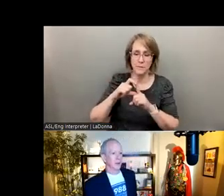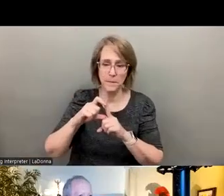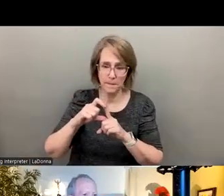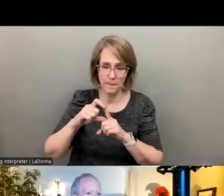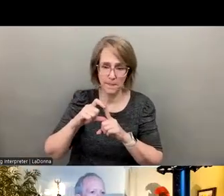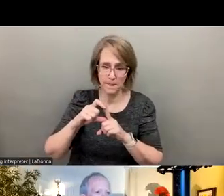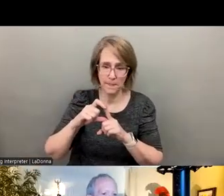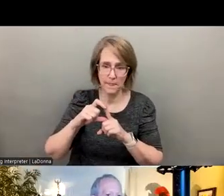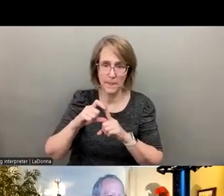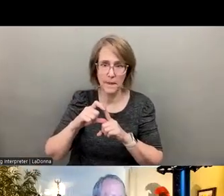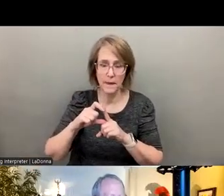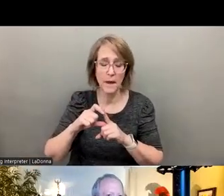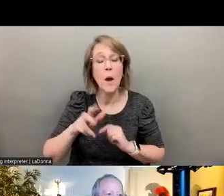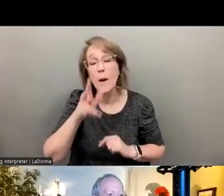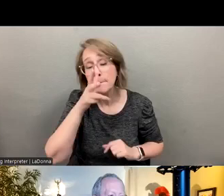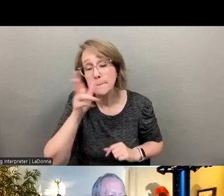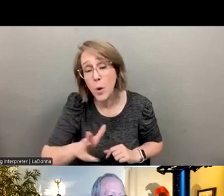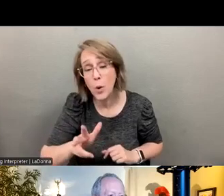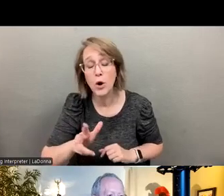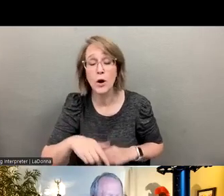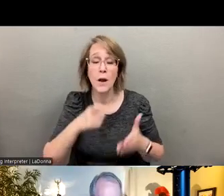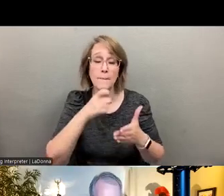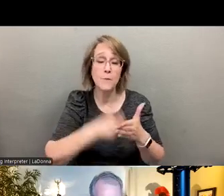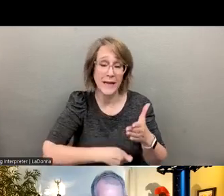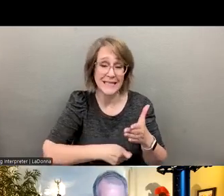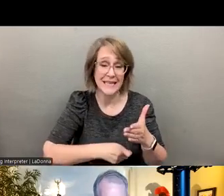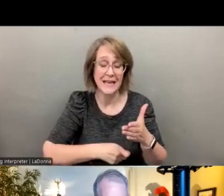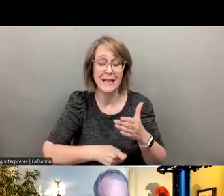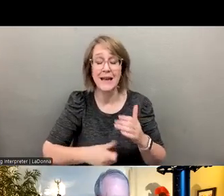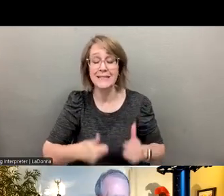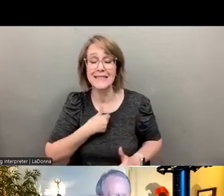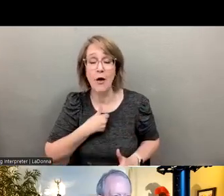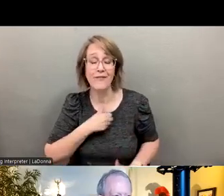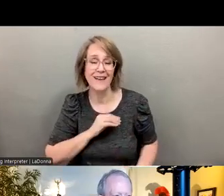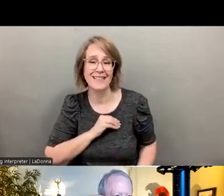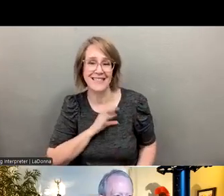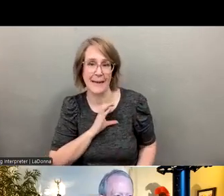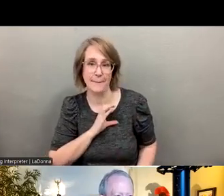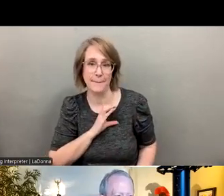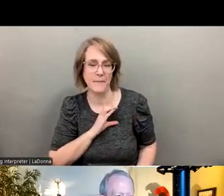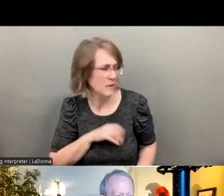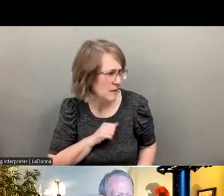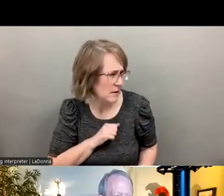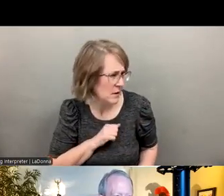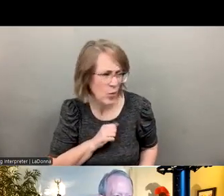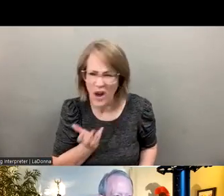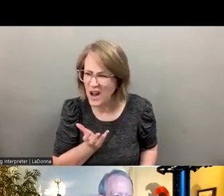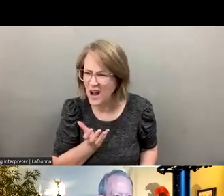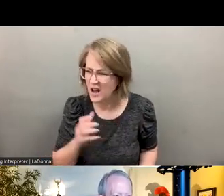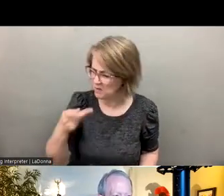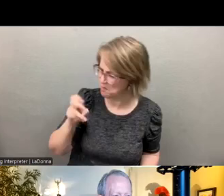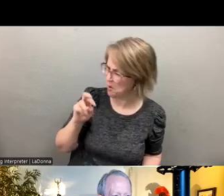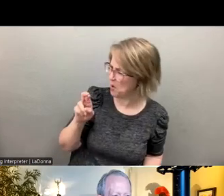poor pricing, self-esteem is what we were accused of, right? The, this idea of, of, um,